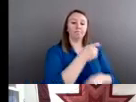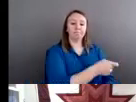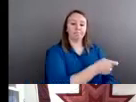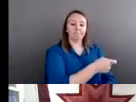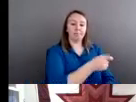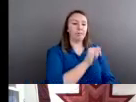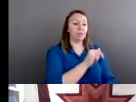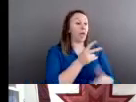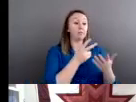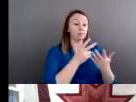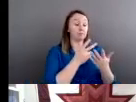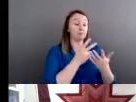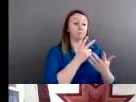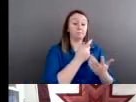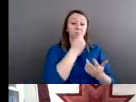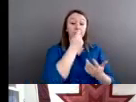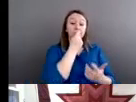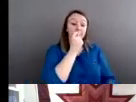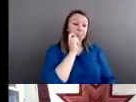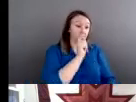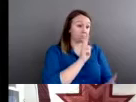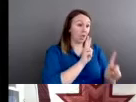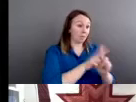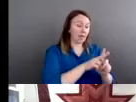which crime the tribe was prosecuting.